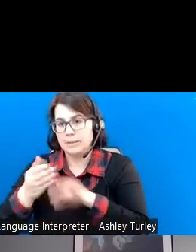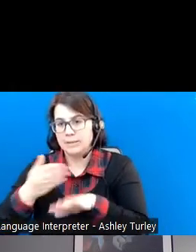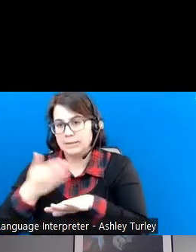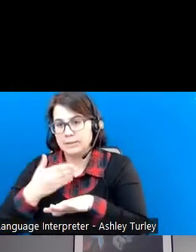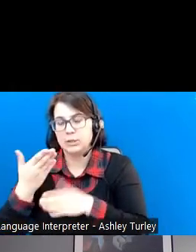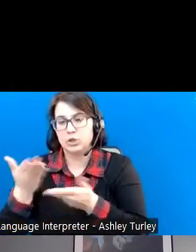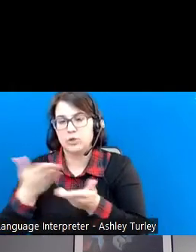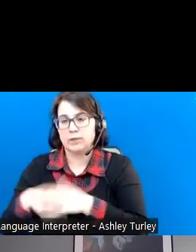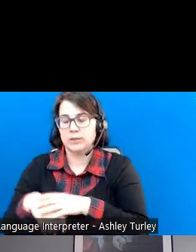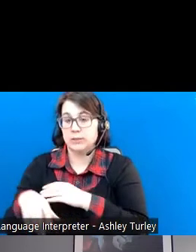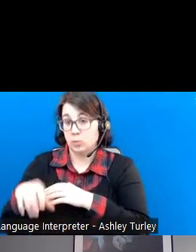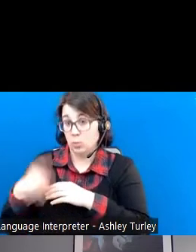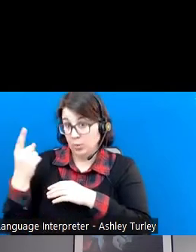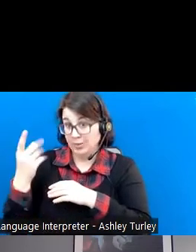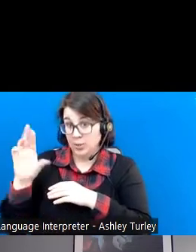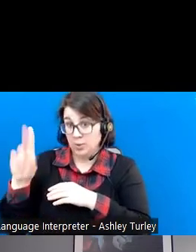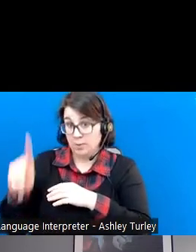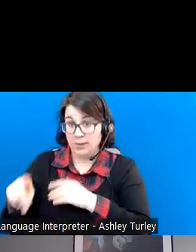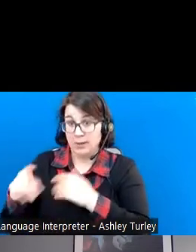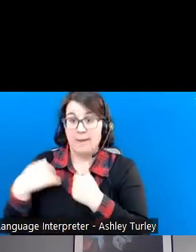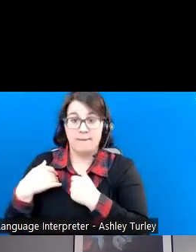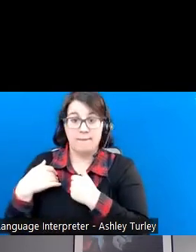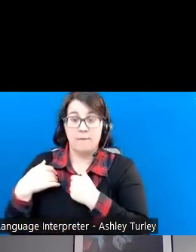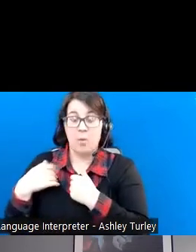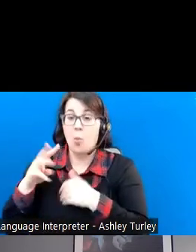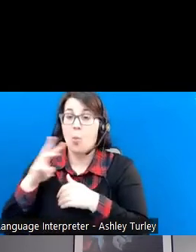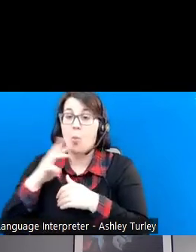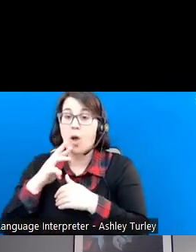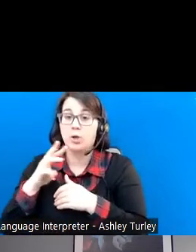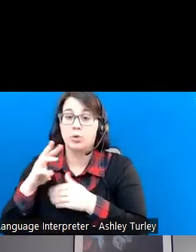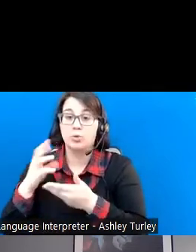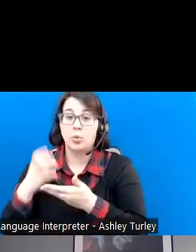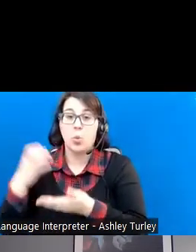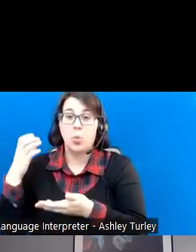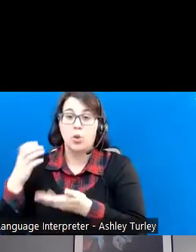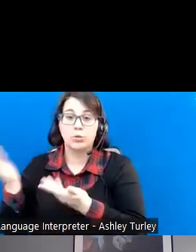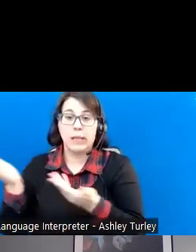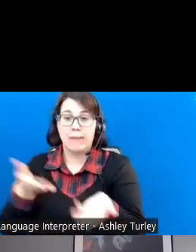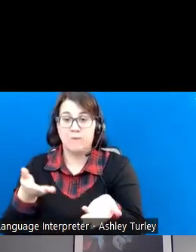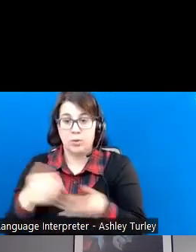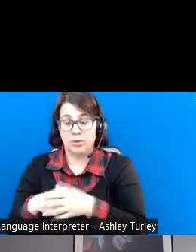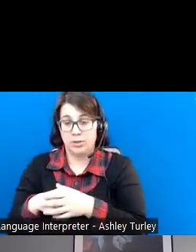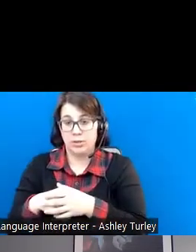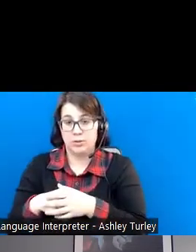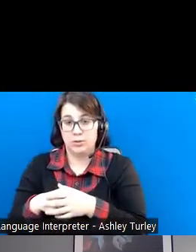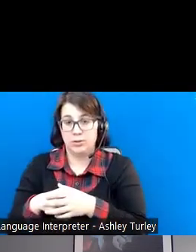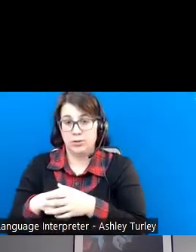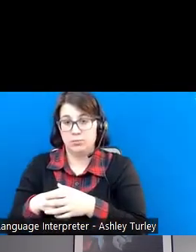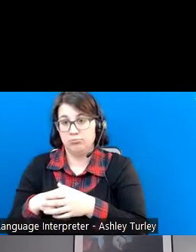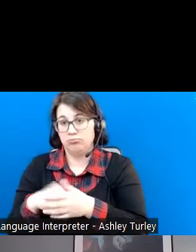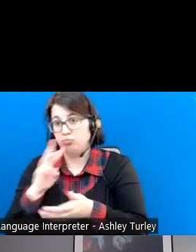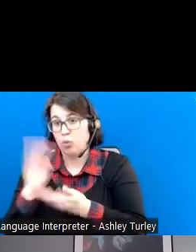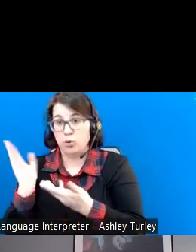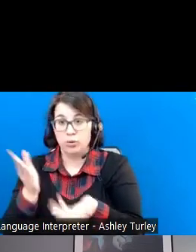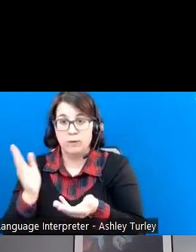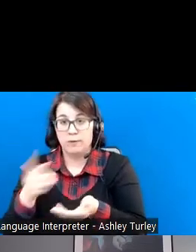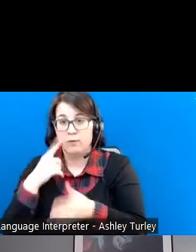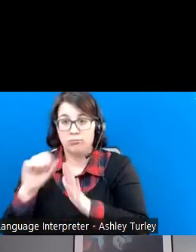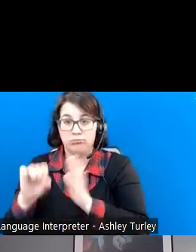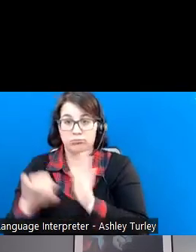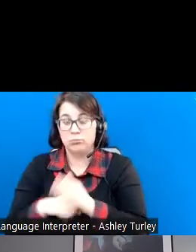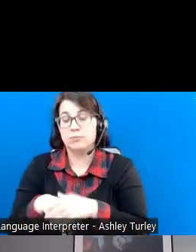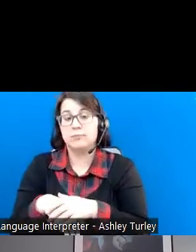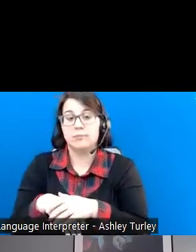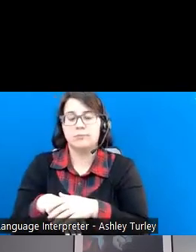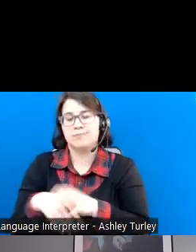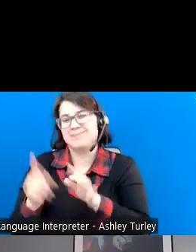There's a CRP that does water cooler deliveries and water deliveries for the state. So there's lots